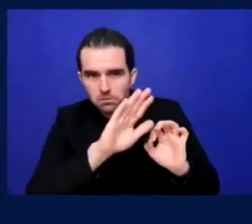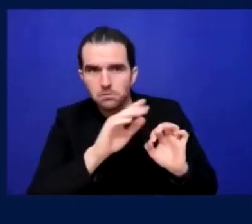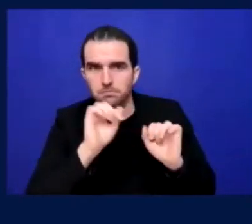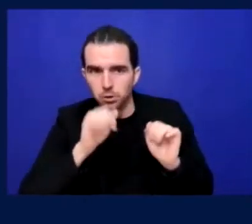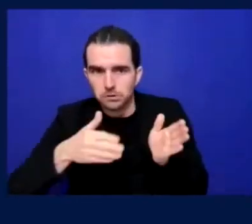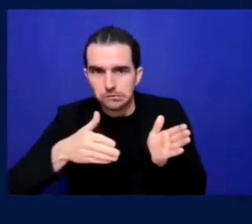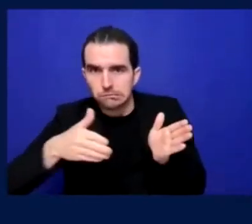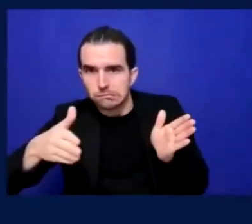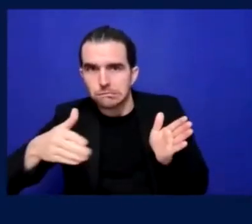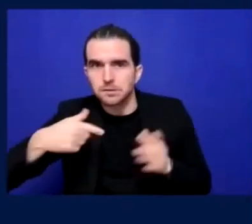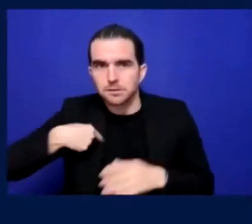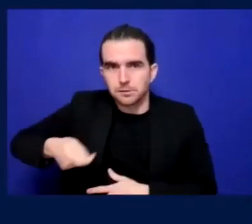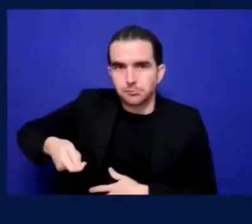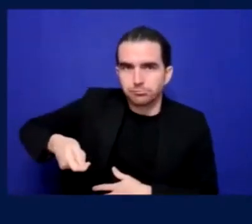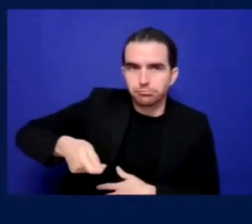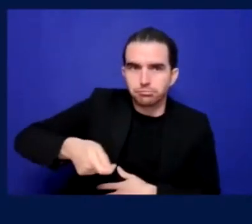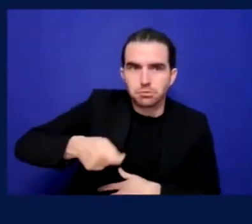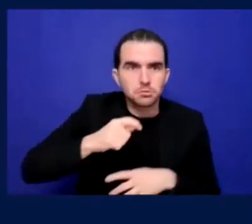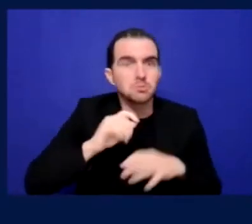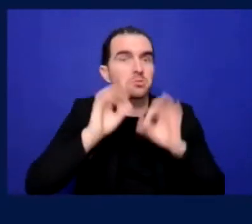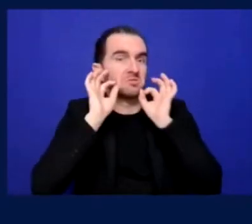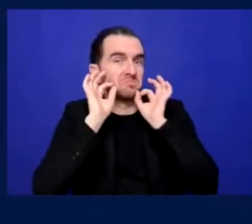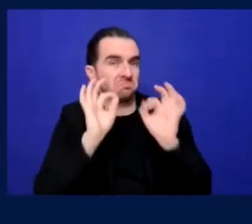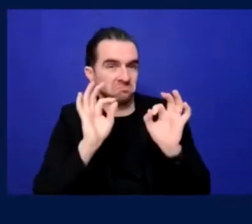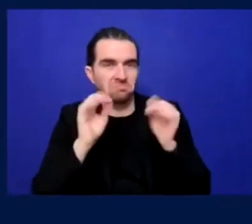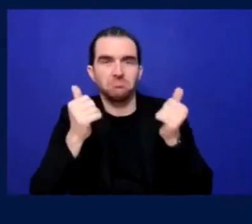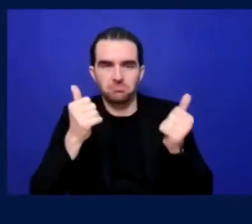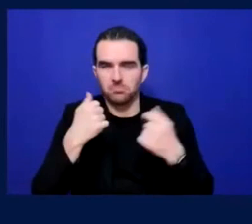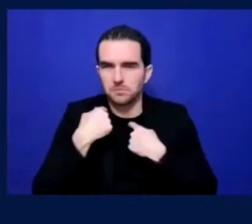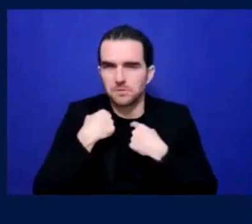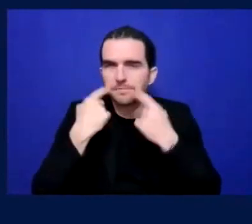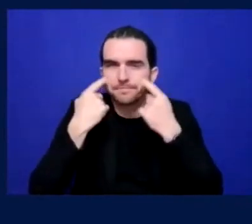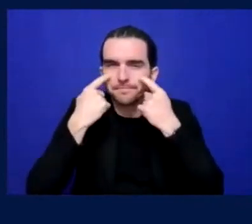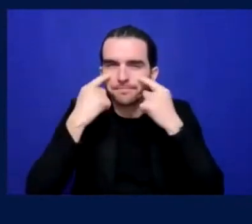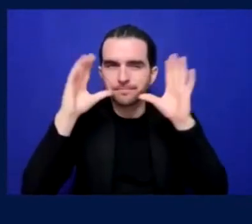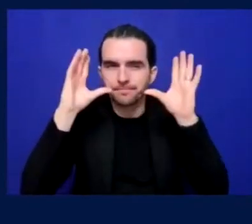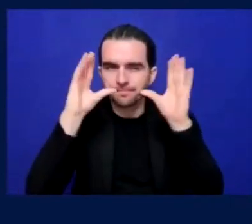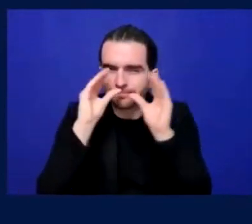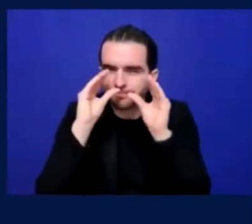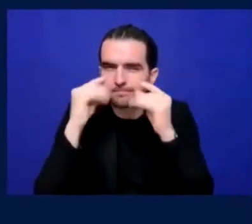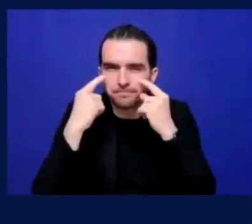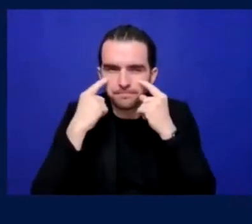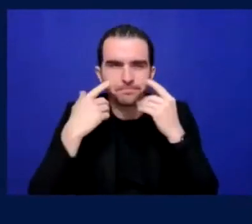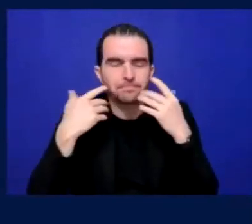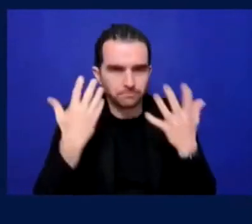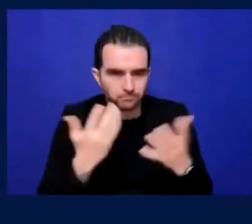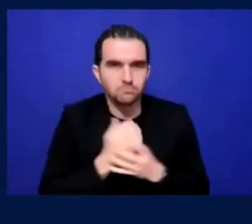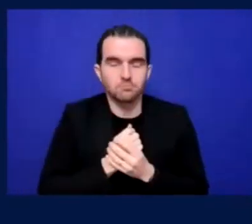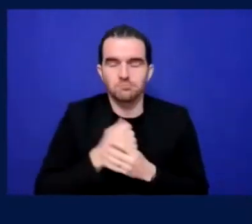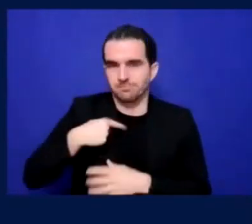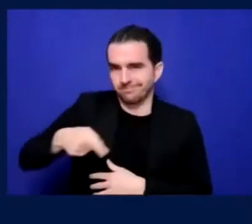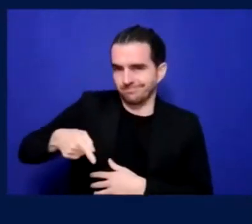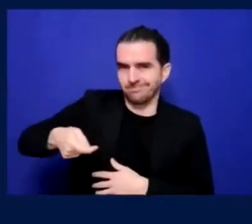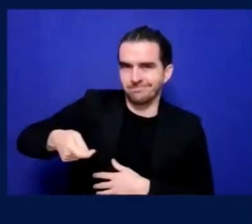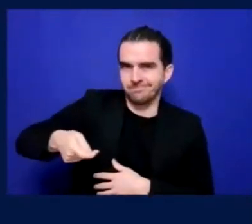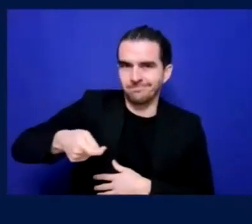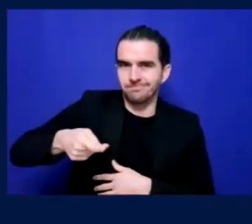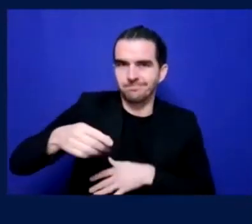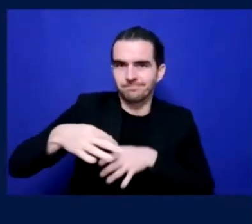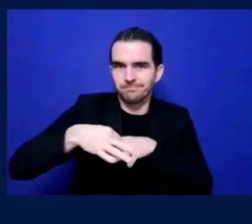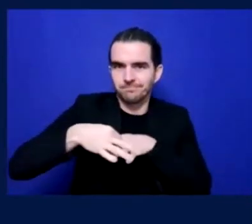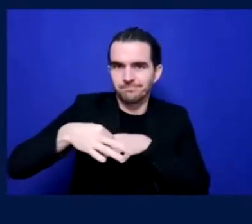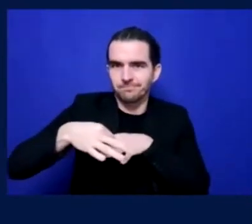said, oh, sorry, we don't allow guide dogs inside the stadium. And I was, I'd never had that before.